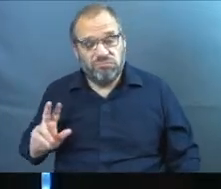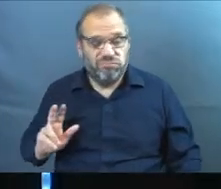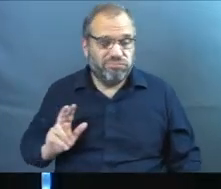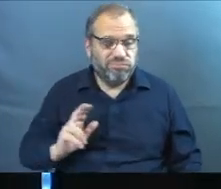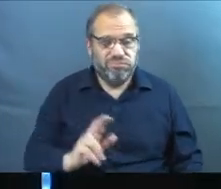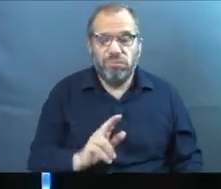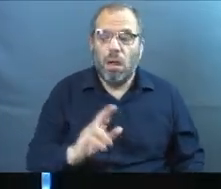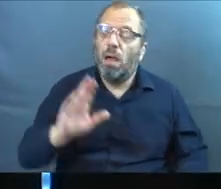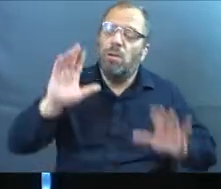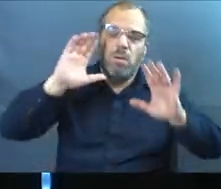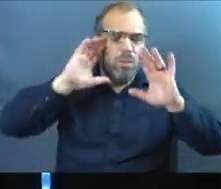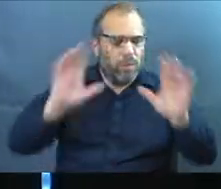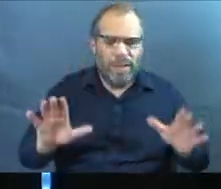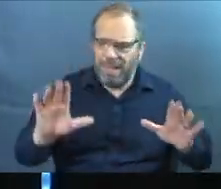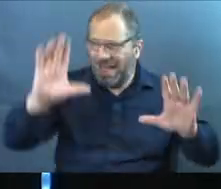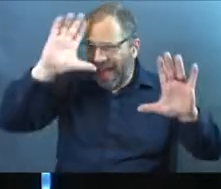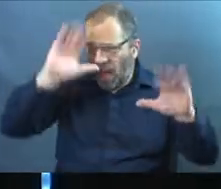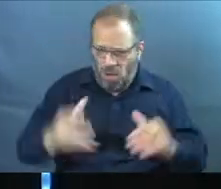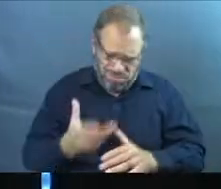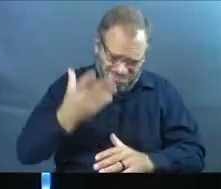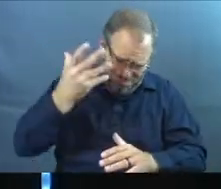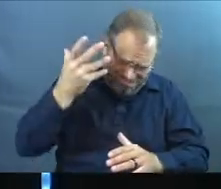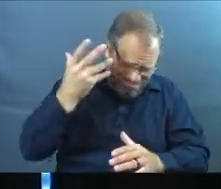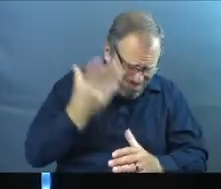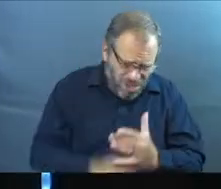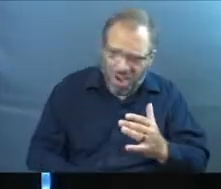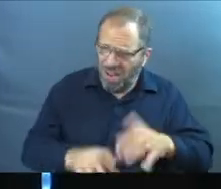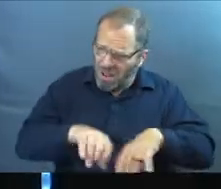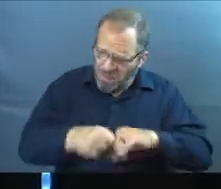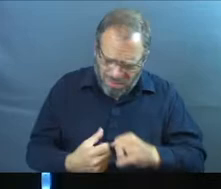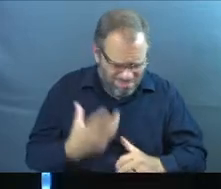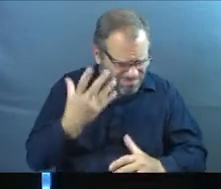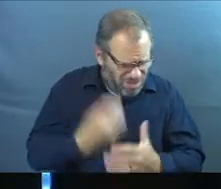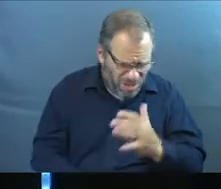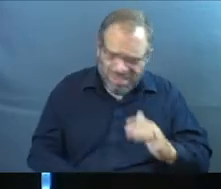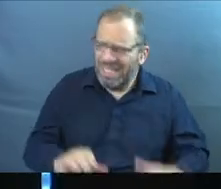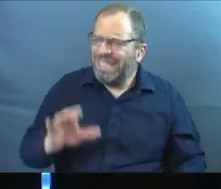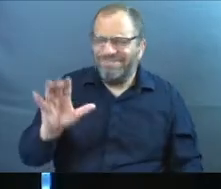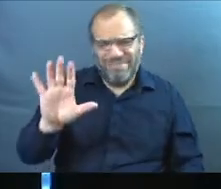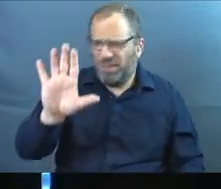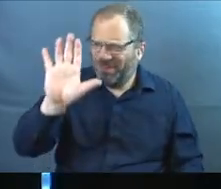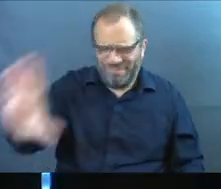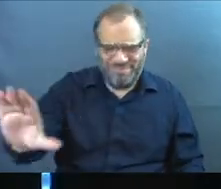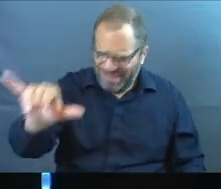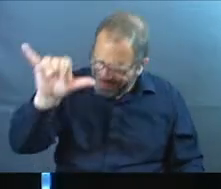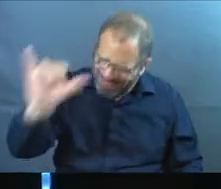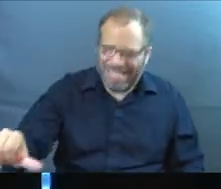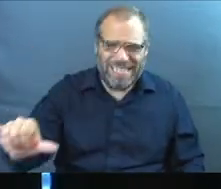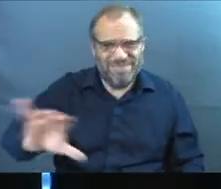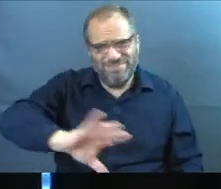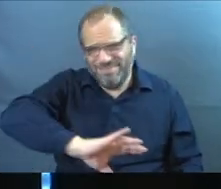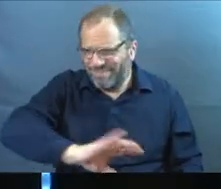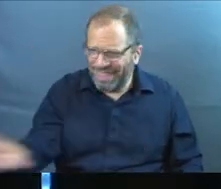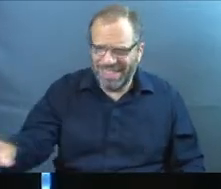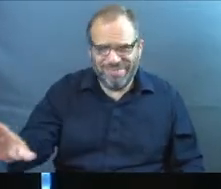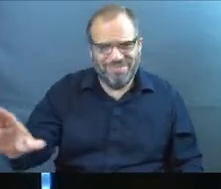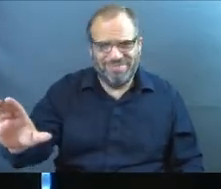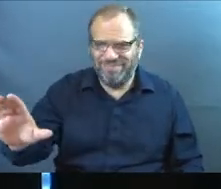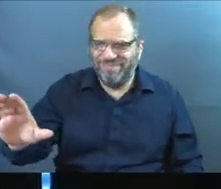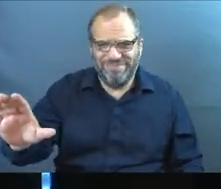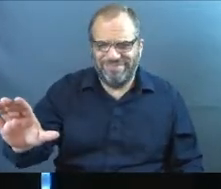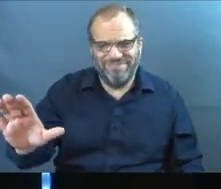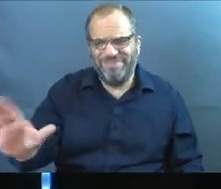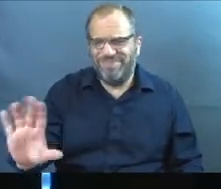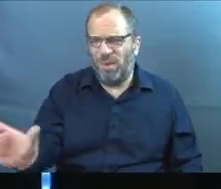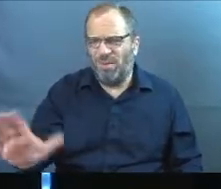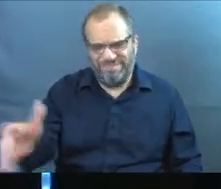Naomi hits this point. She goes, you know what? That hopelessness is really just kicking in that brokenness. And she goes, don't come with me. You guys are better off being